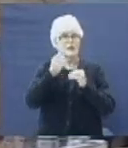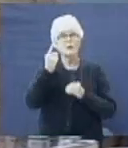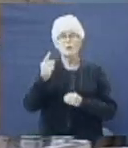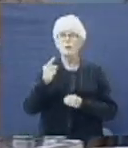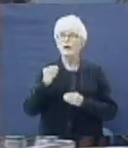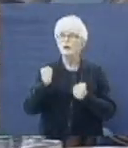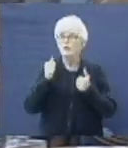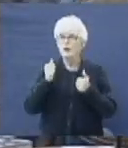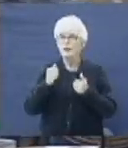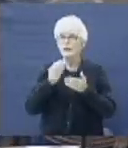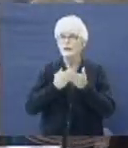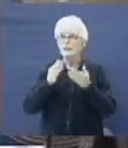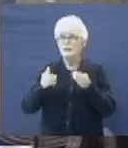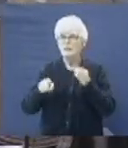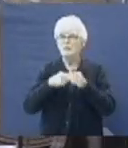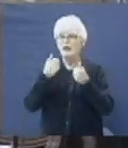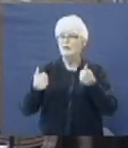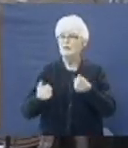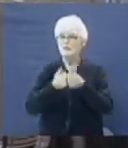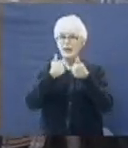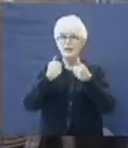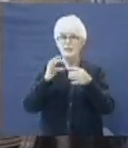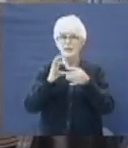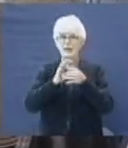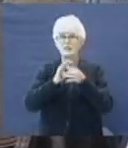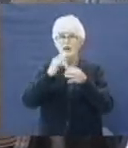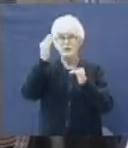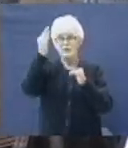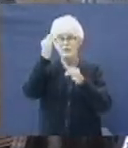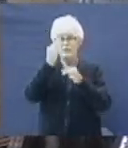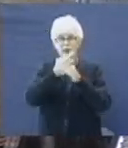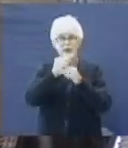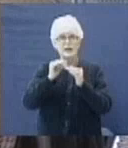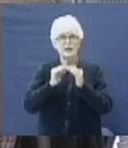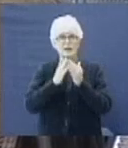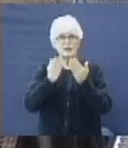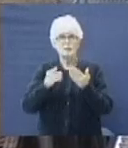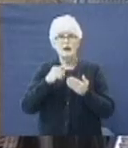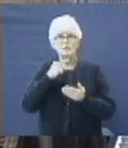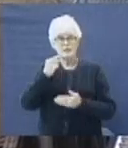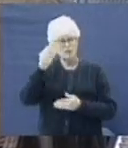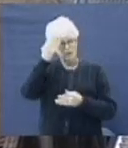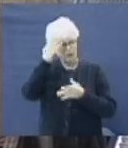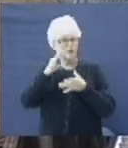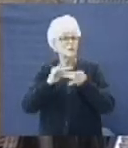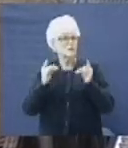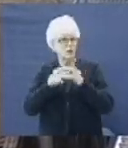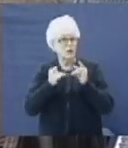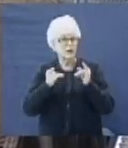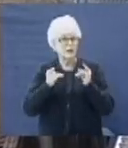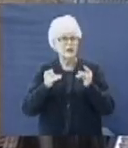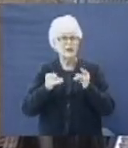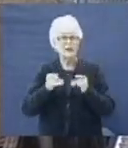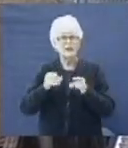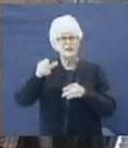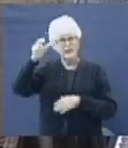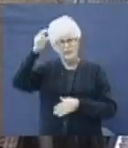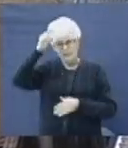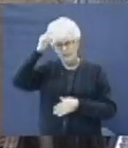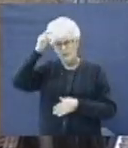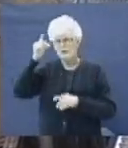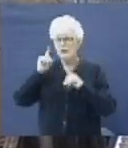quickly, something about the challenge of his faith. The Bible said, then you know the story, you know the verse. Then Satan